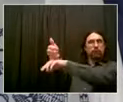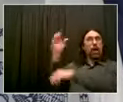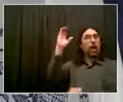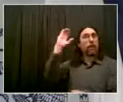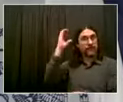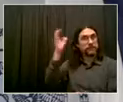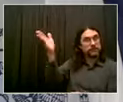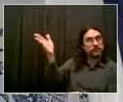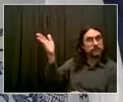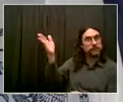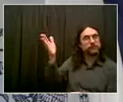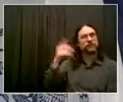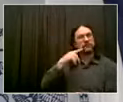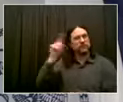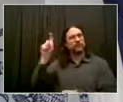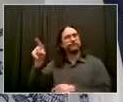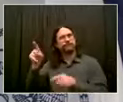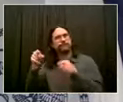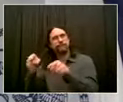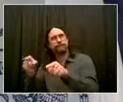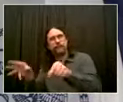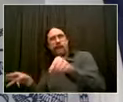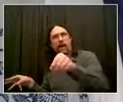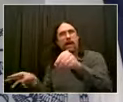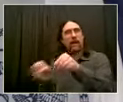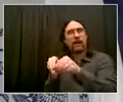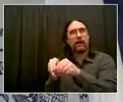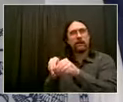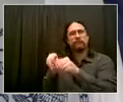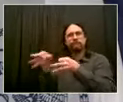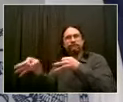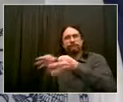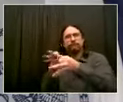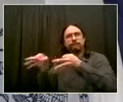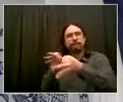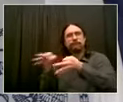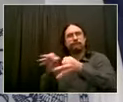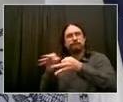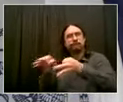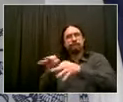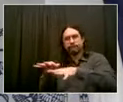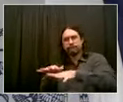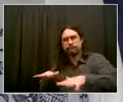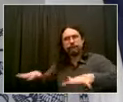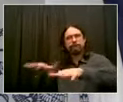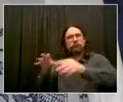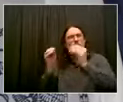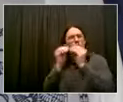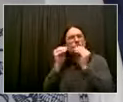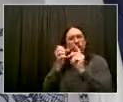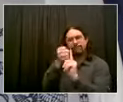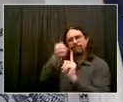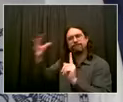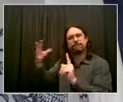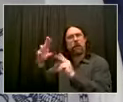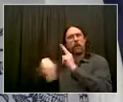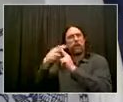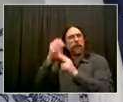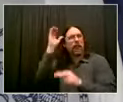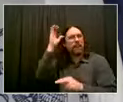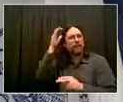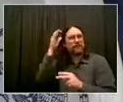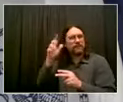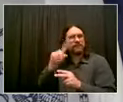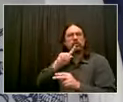It's been three years. What's the status of that and why is that taking so long? Good question. Obviously, the last